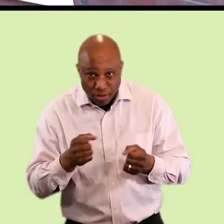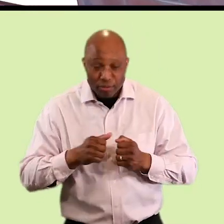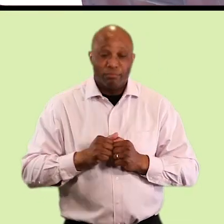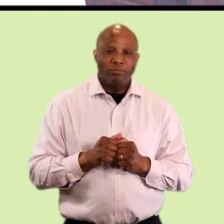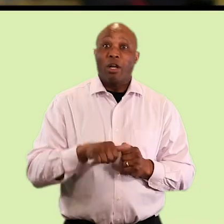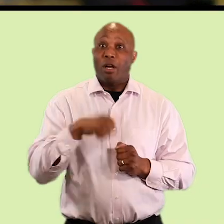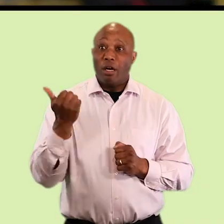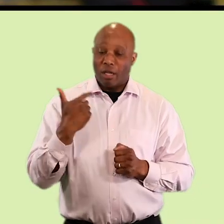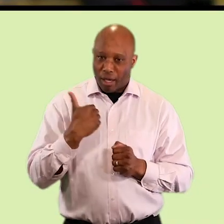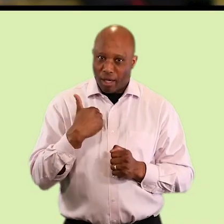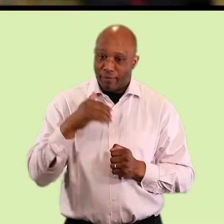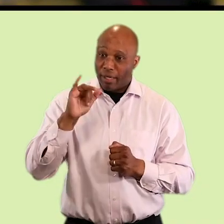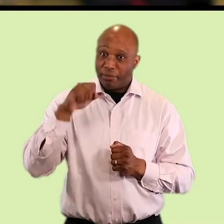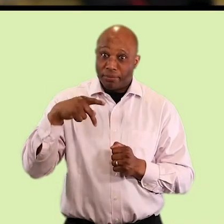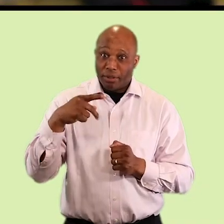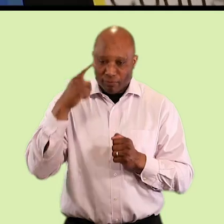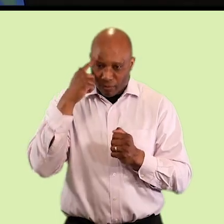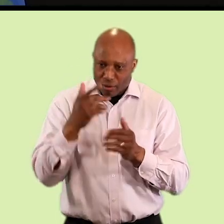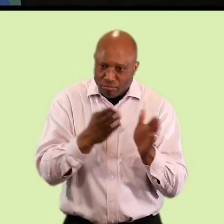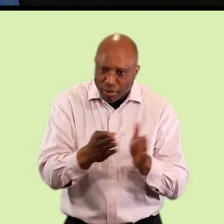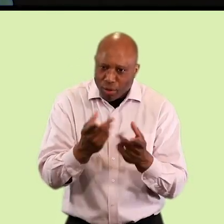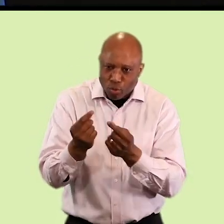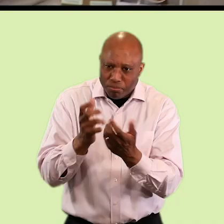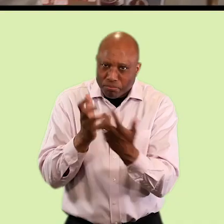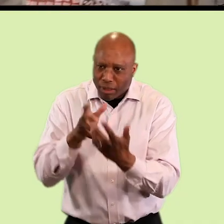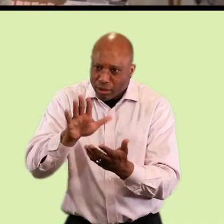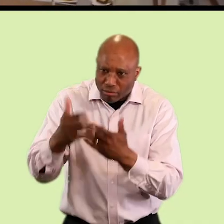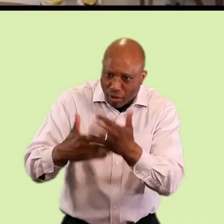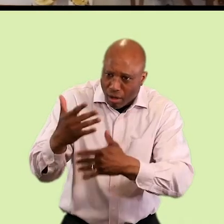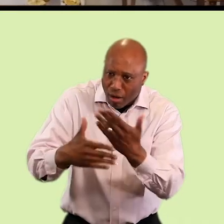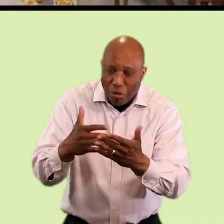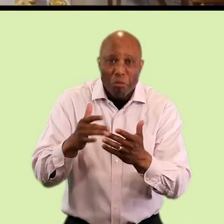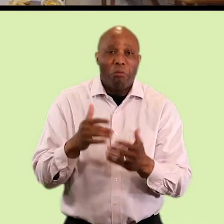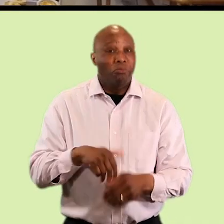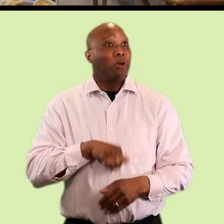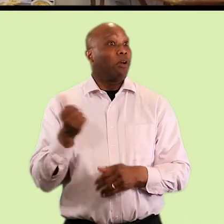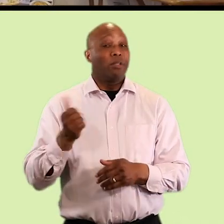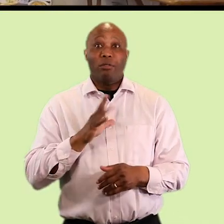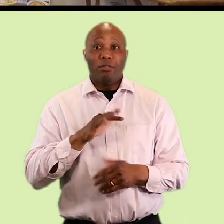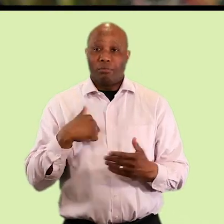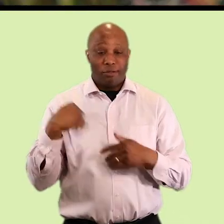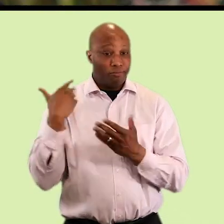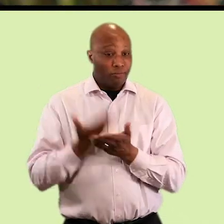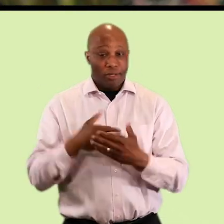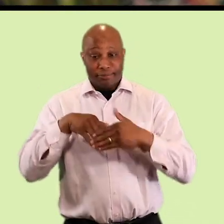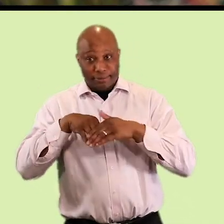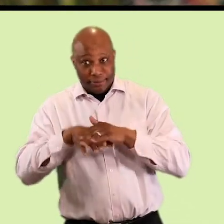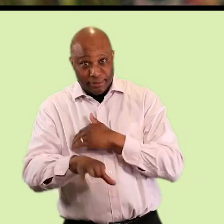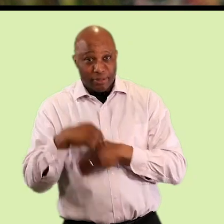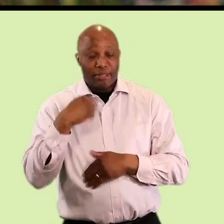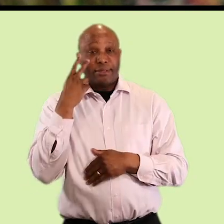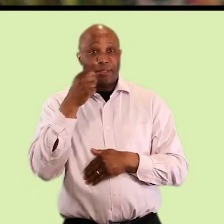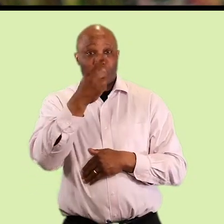through the doors. One of the things we really liked about the Guild School is they individualized the instruction for each student. I walked in and there